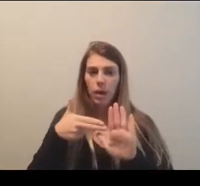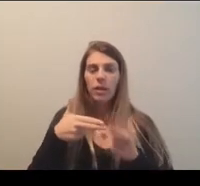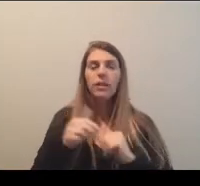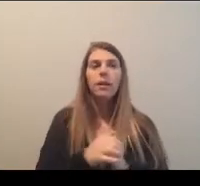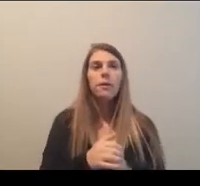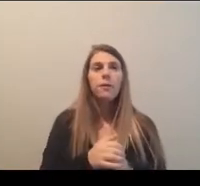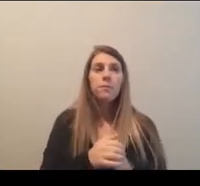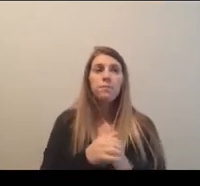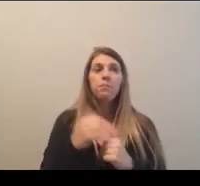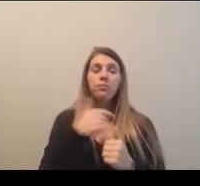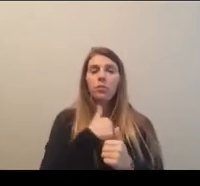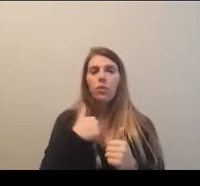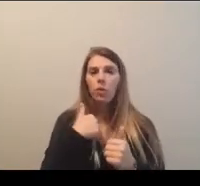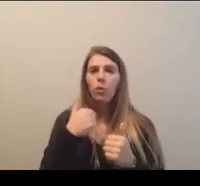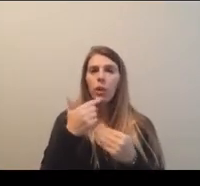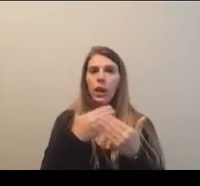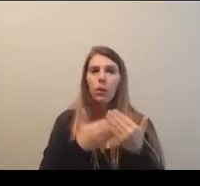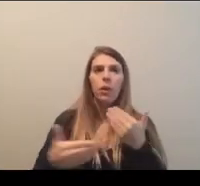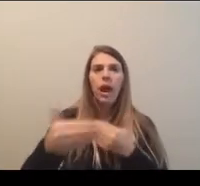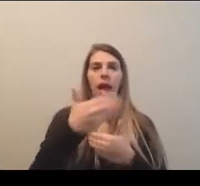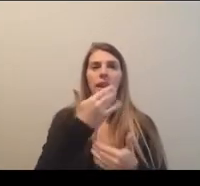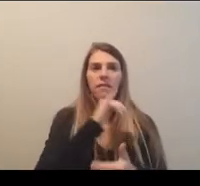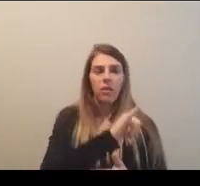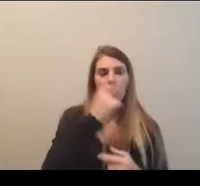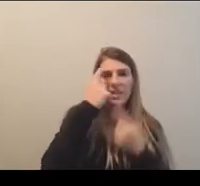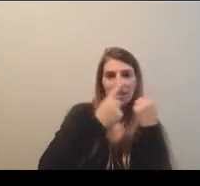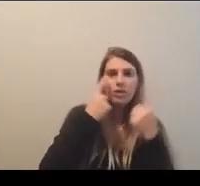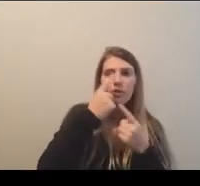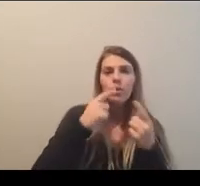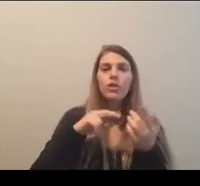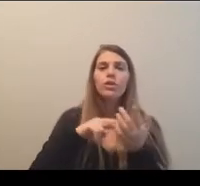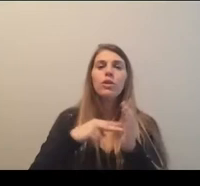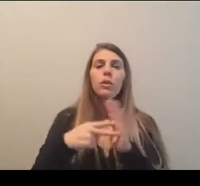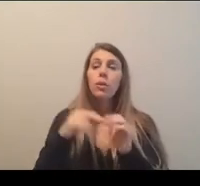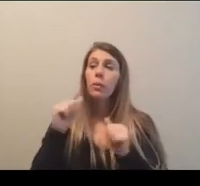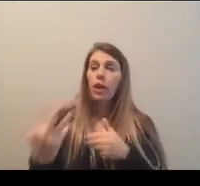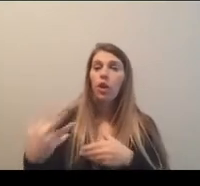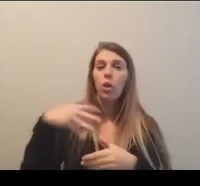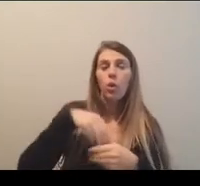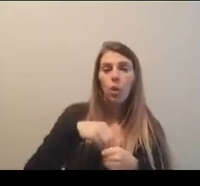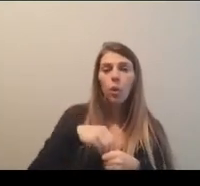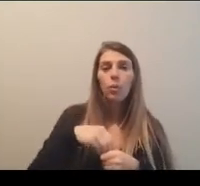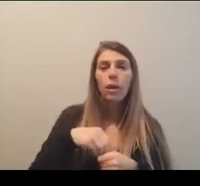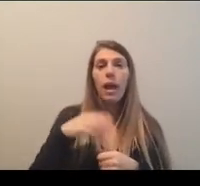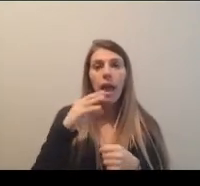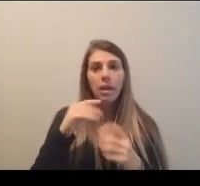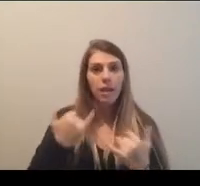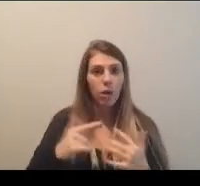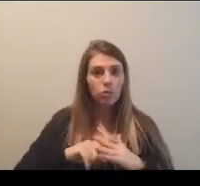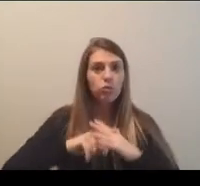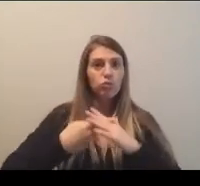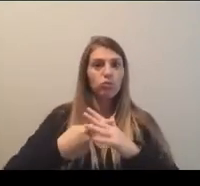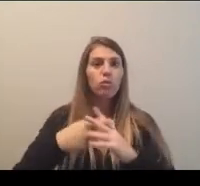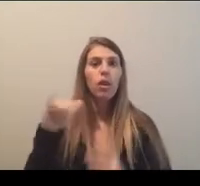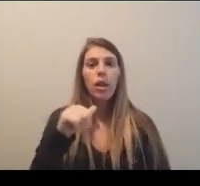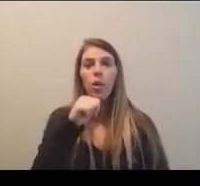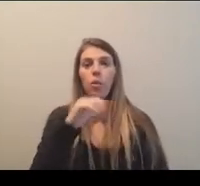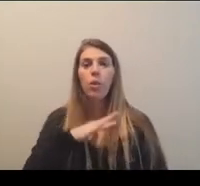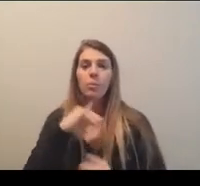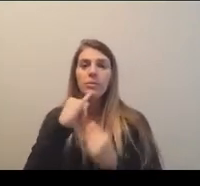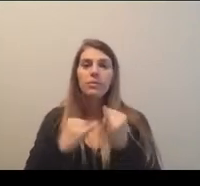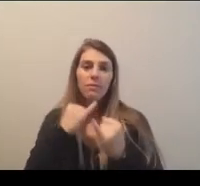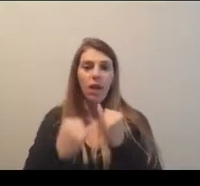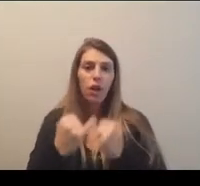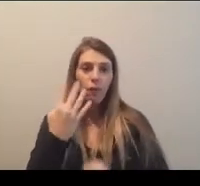ahead of some of that consideration so that we were able to incorporate and act and activate, uh, things like the women's final four